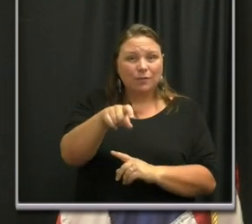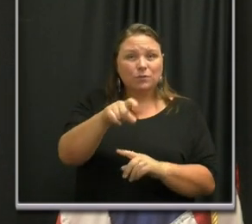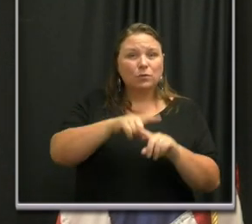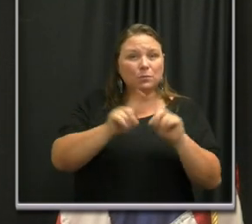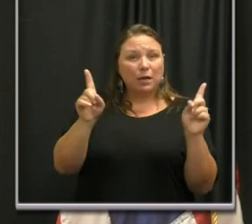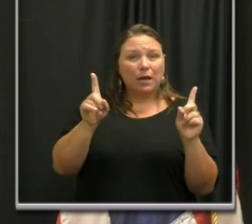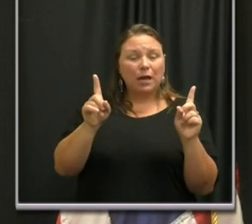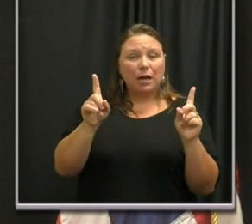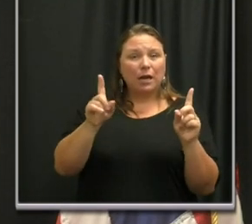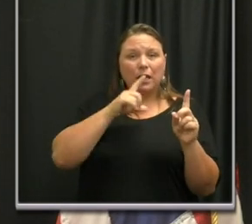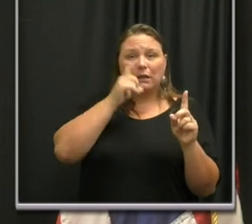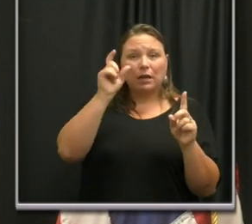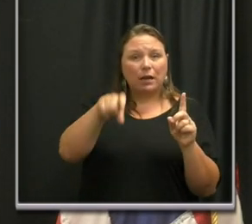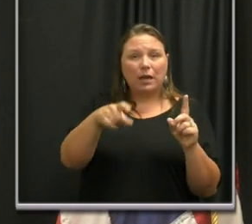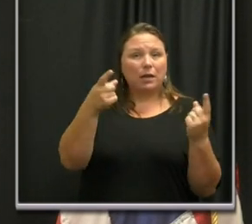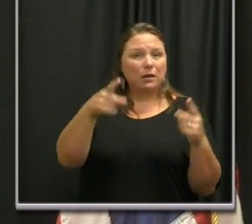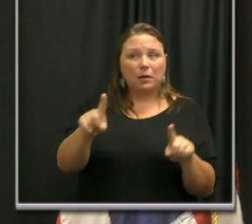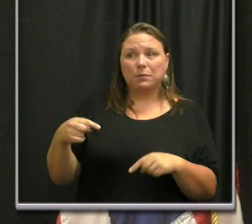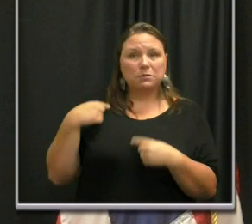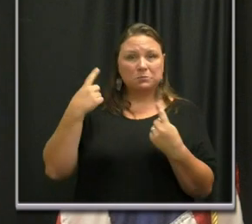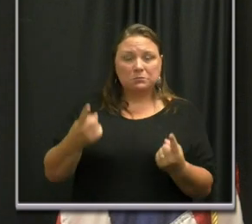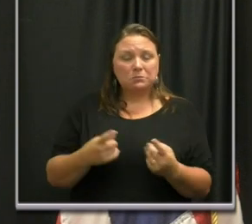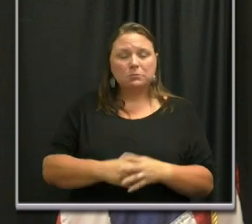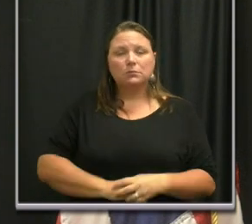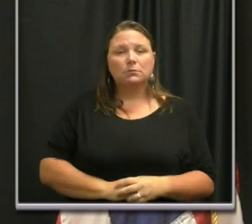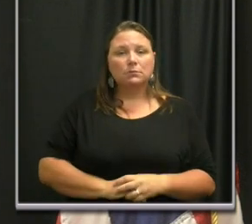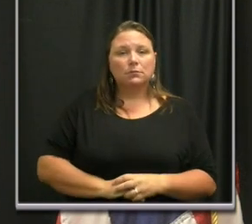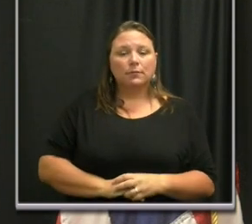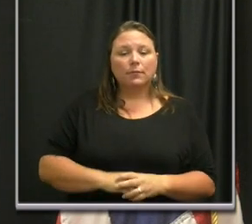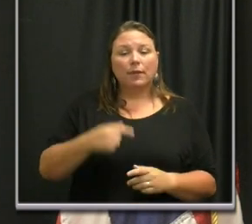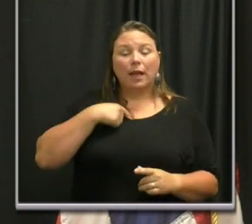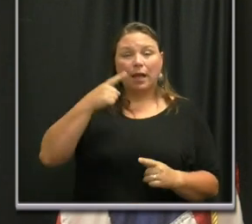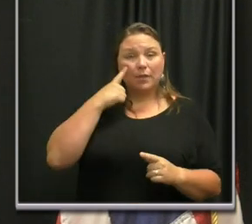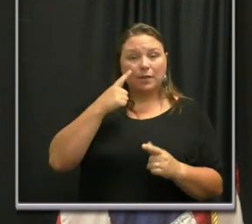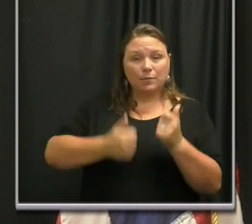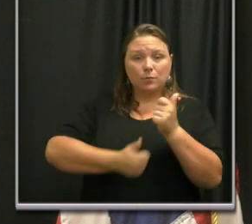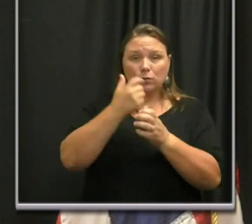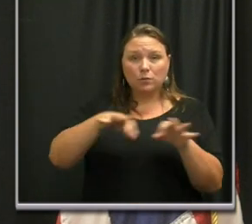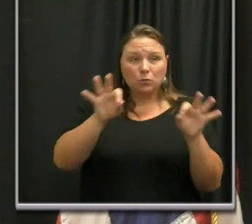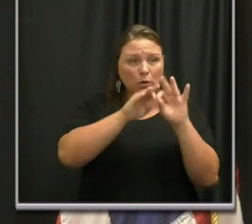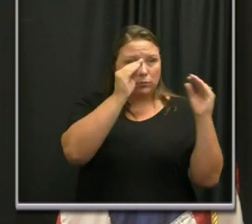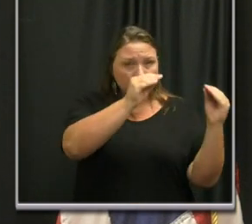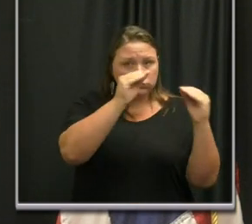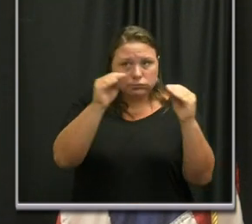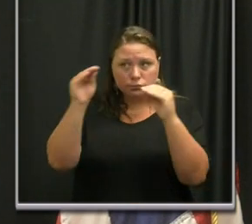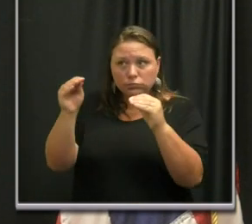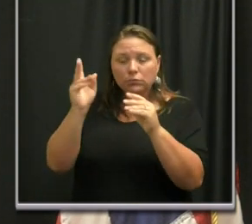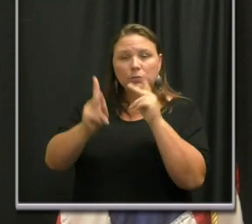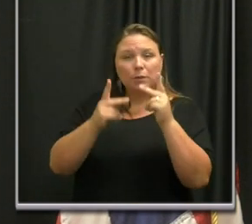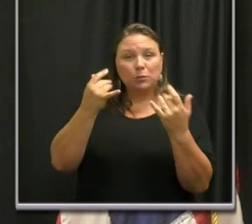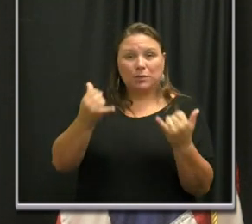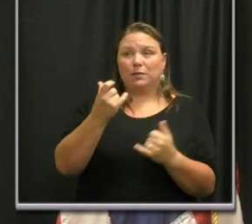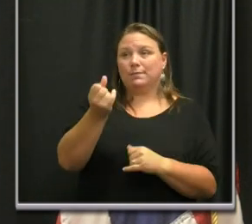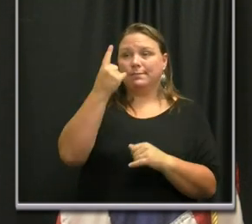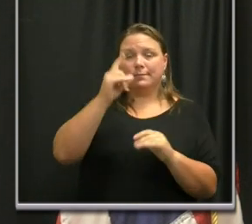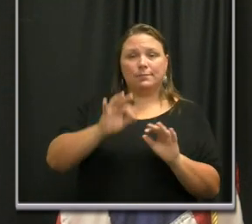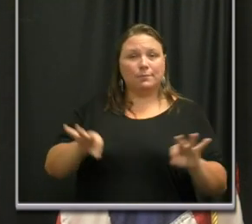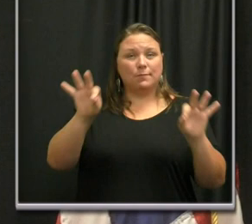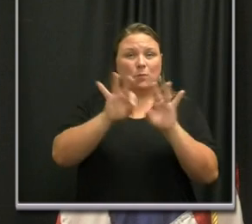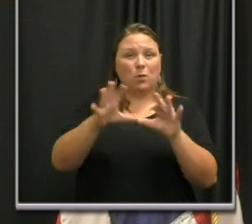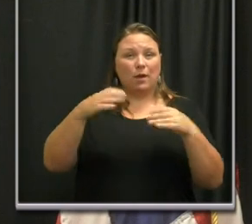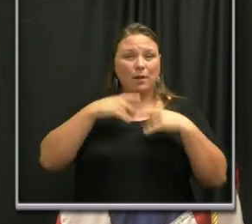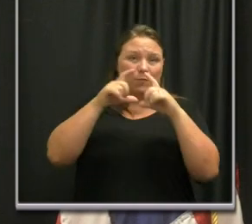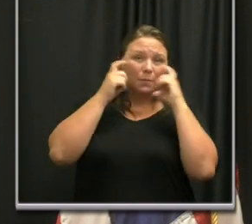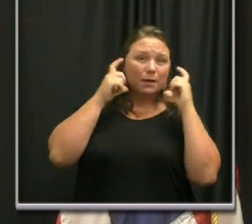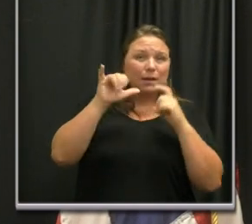But it doesn't seem to have been the case thus far. So I think education first, people now understand the importance of masks. And that's why